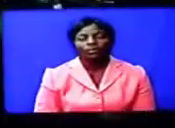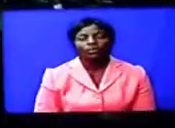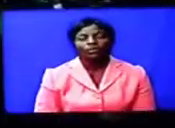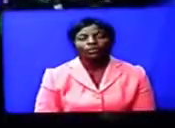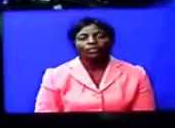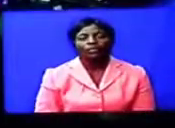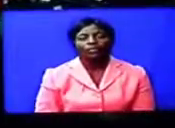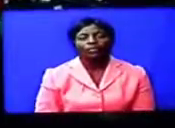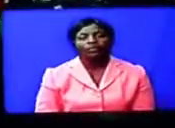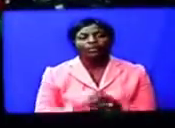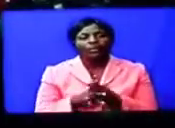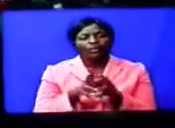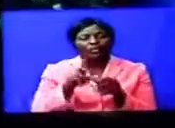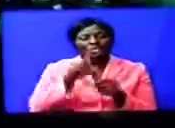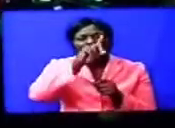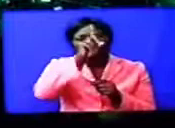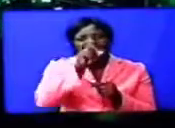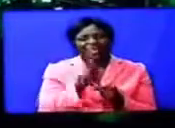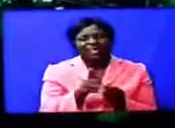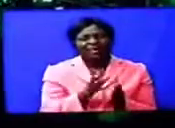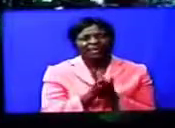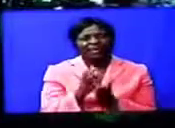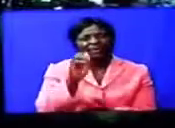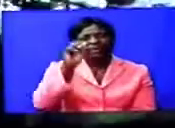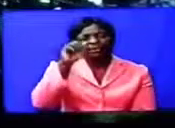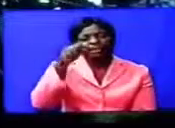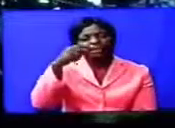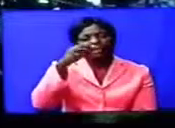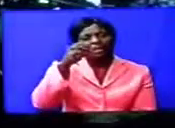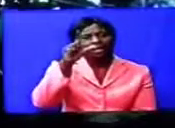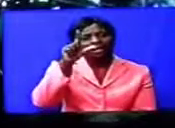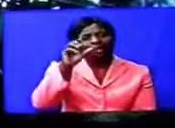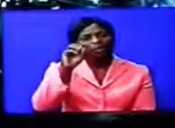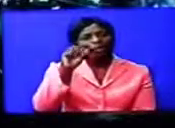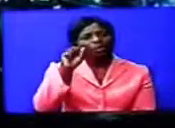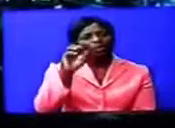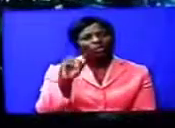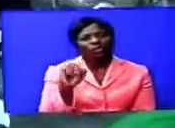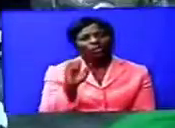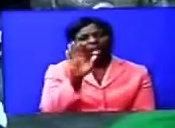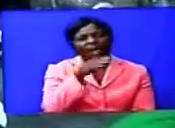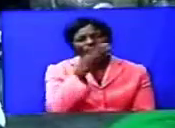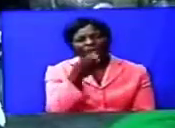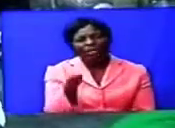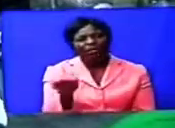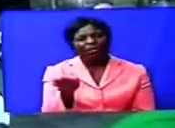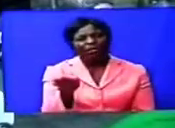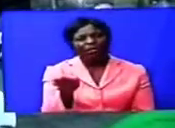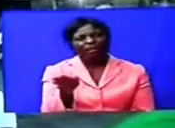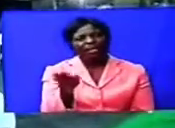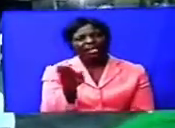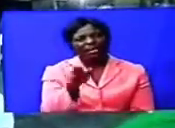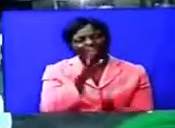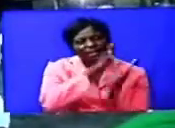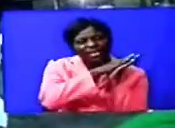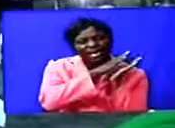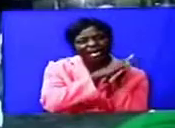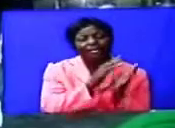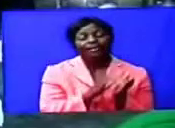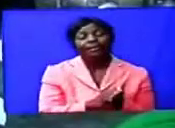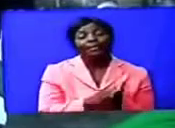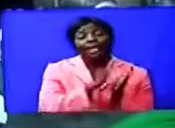But why did Agoloso take a path of culture? Culture is the base of every nation on earth,